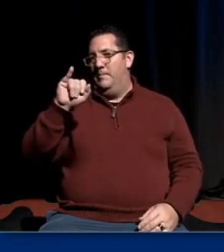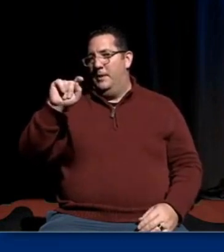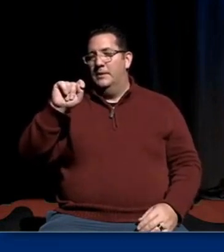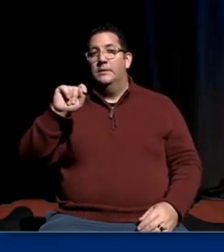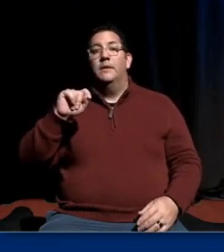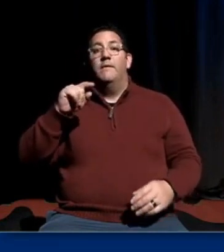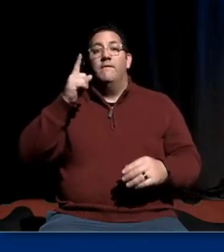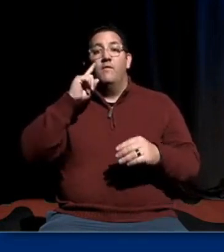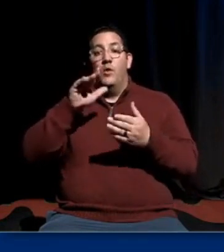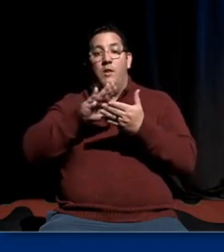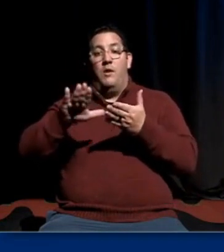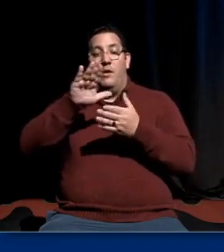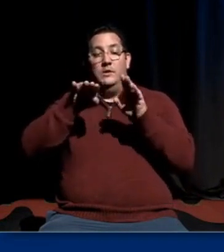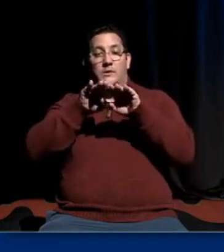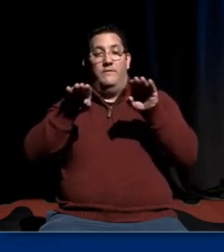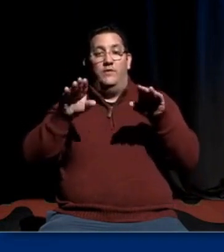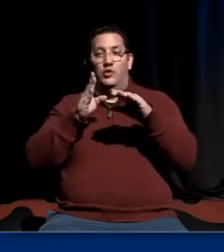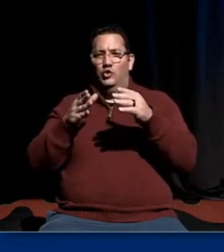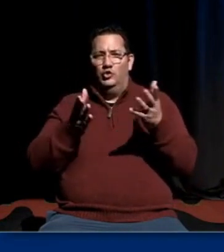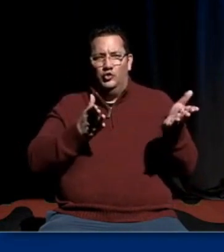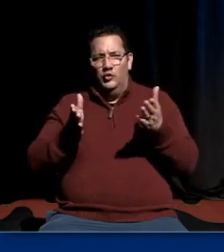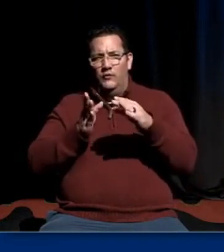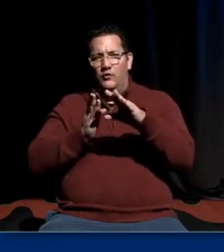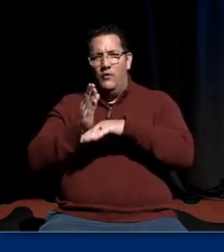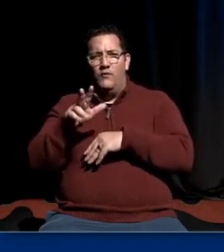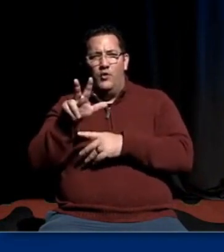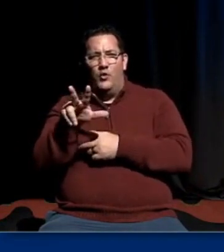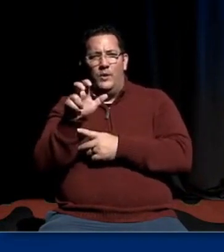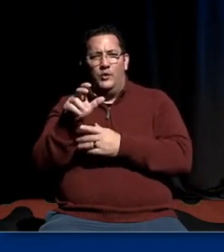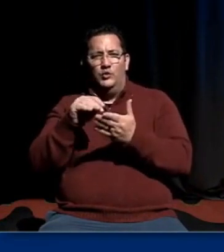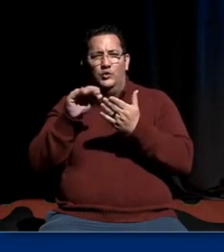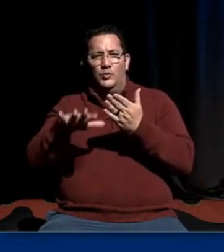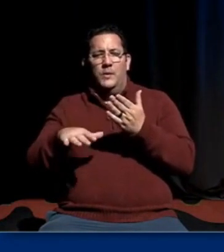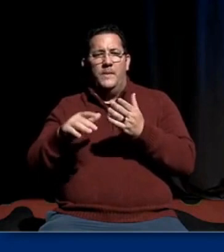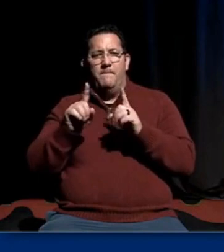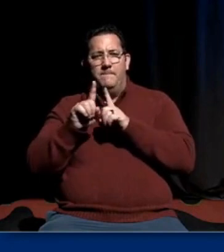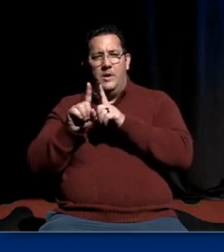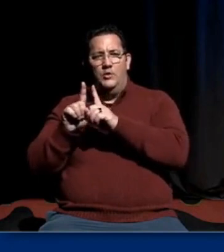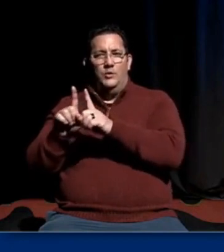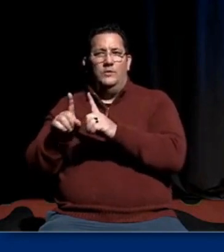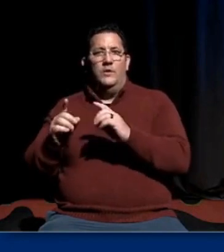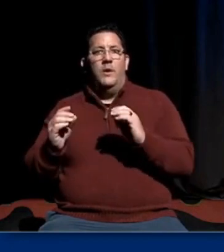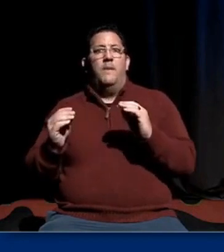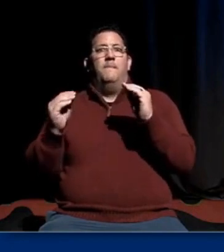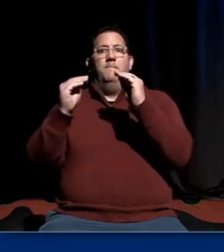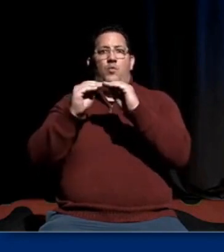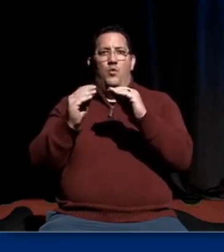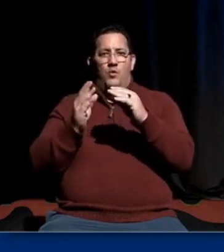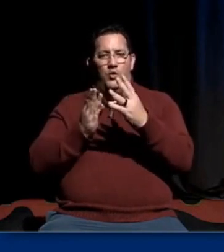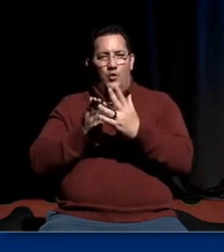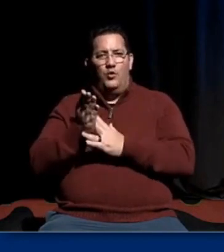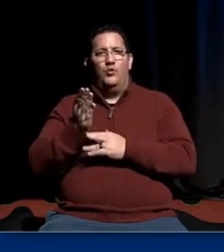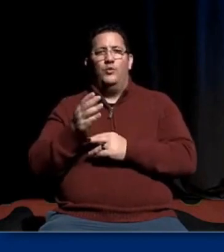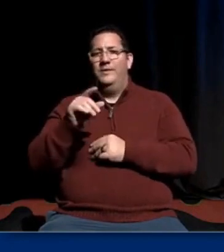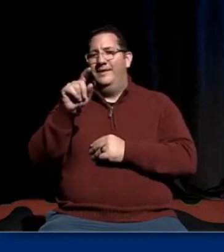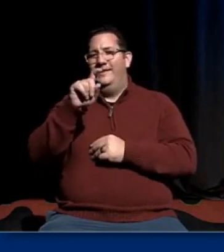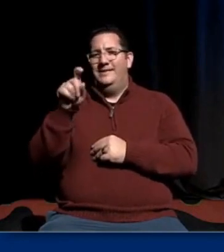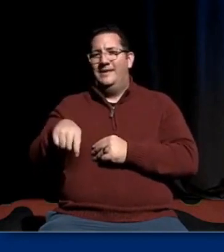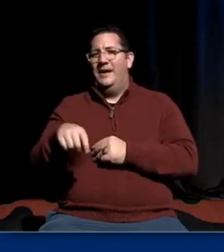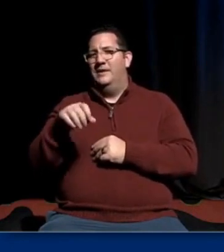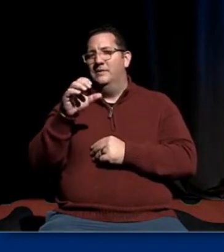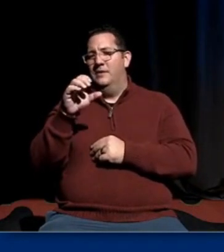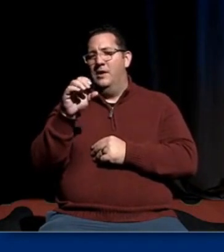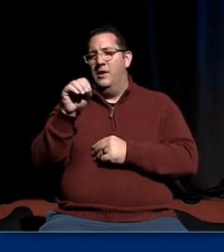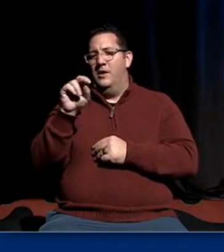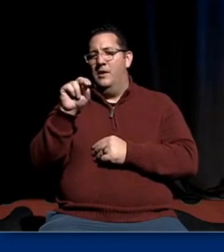initiative has served more than 300 student mentors and countless more through the Texas Education Consortium for Male